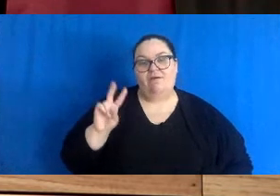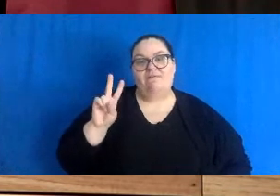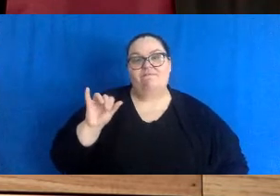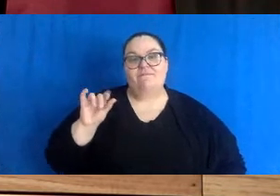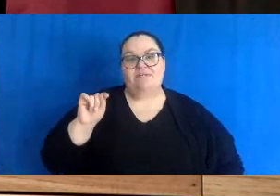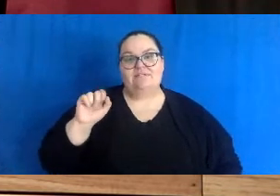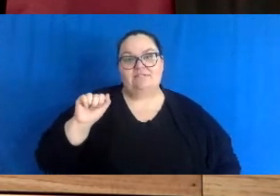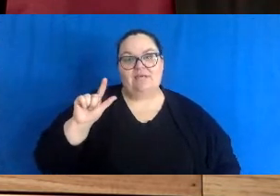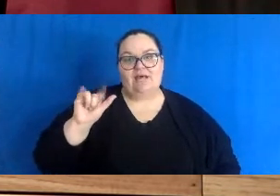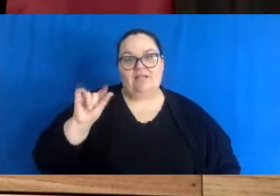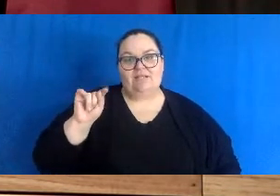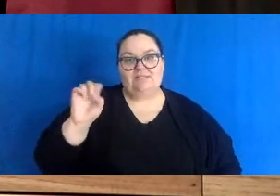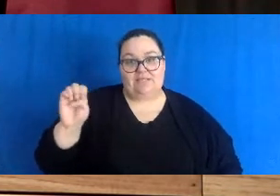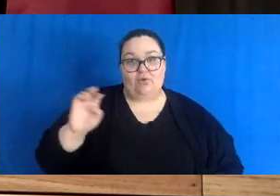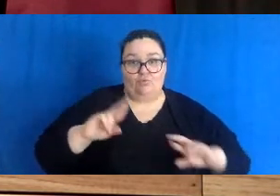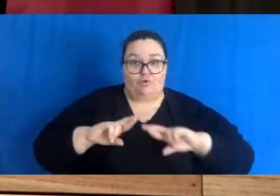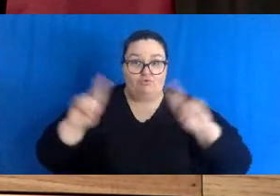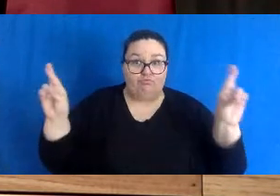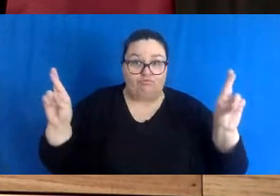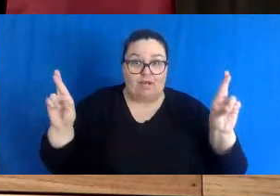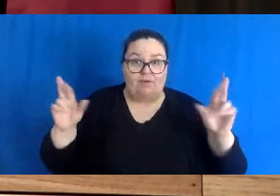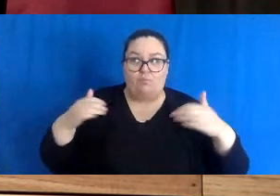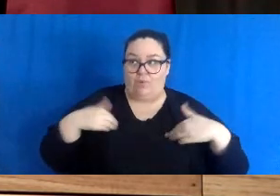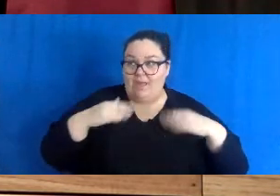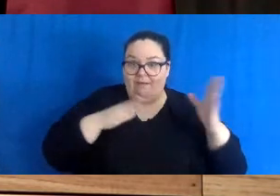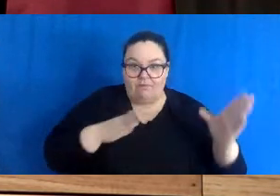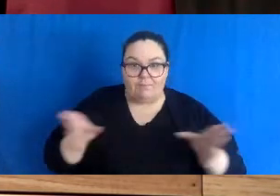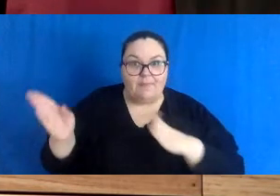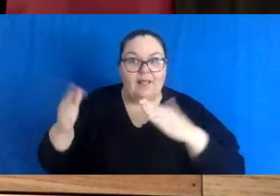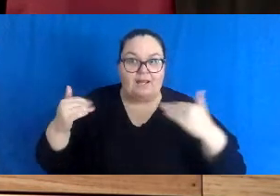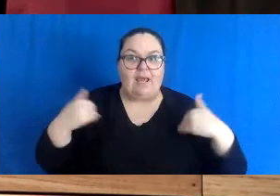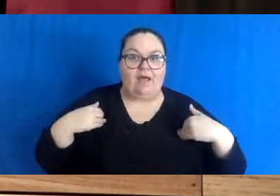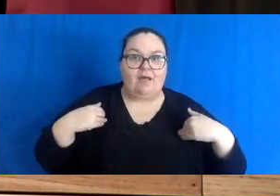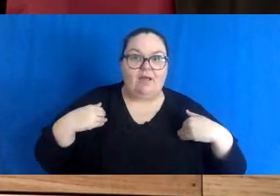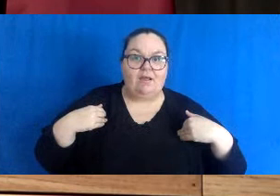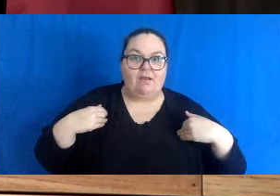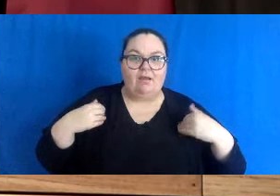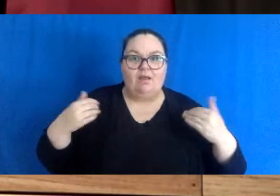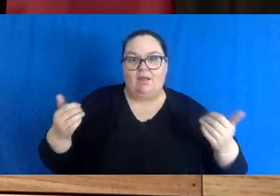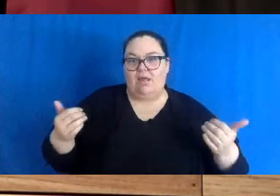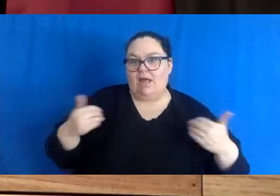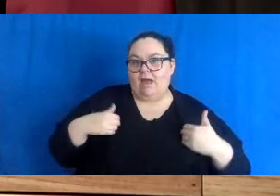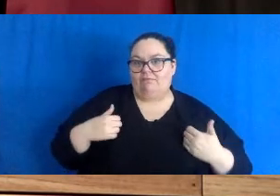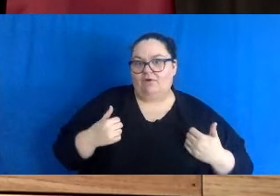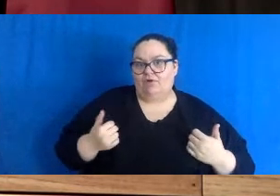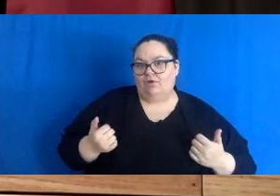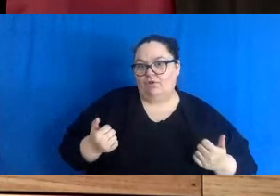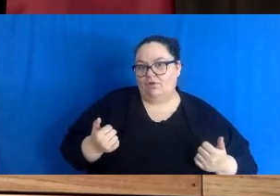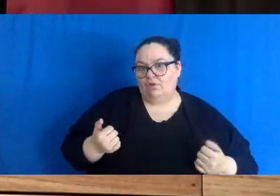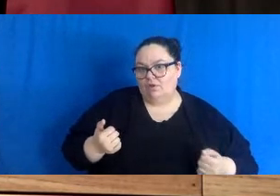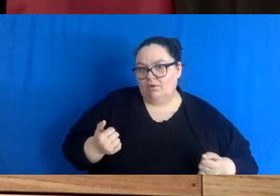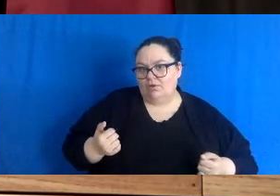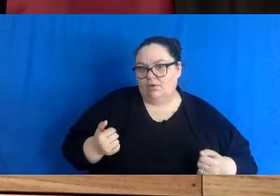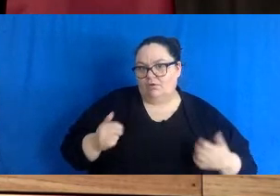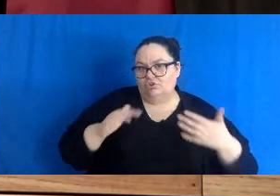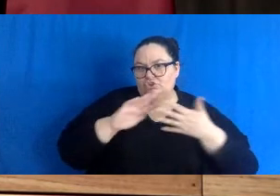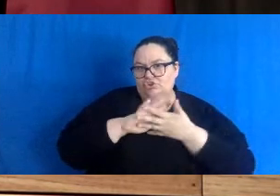was ready our contingency plans are ready we have three different intervention levels